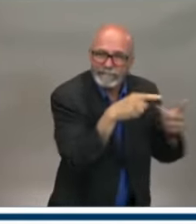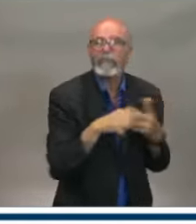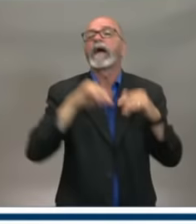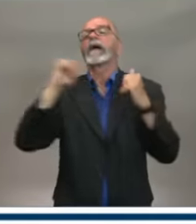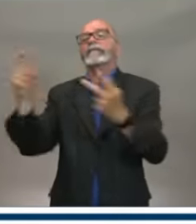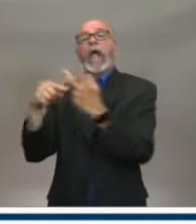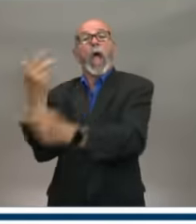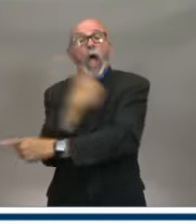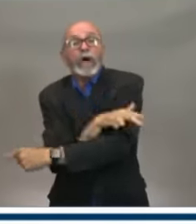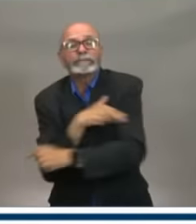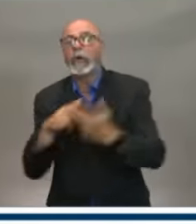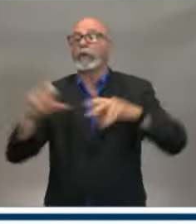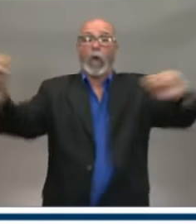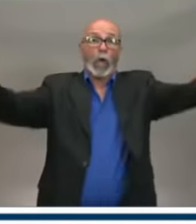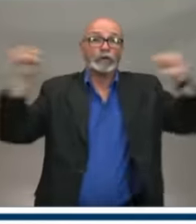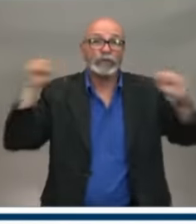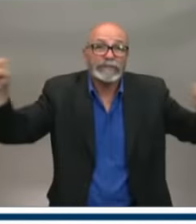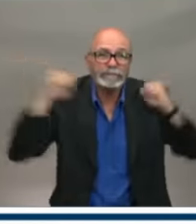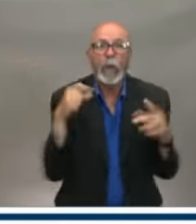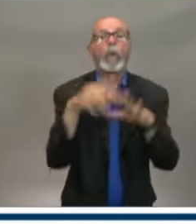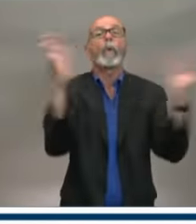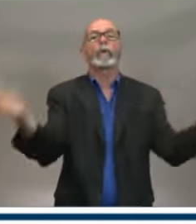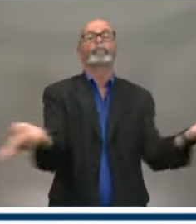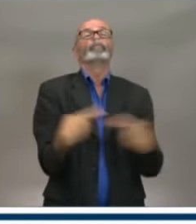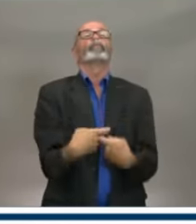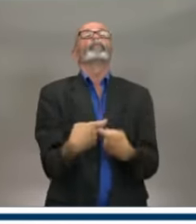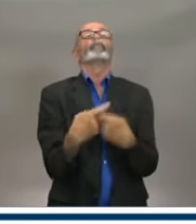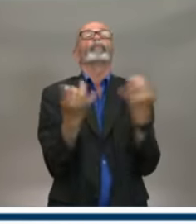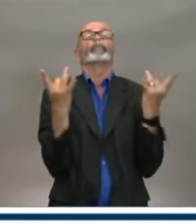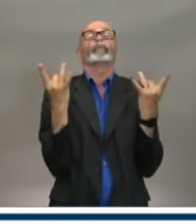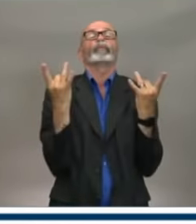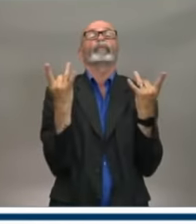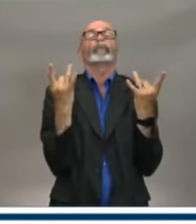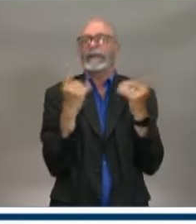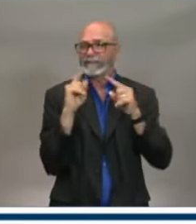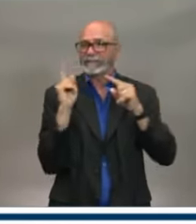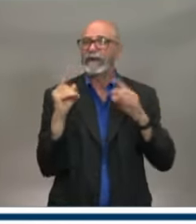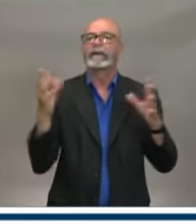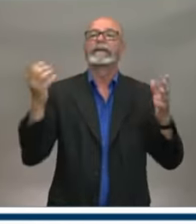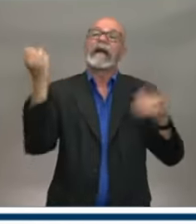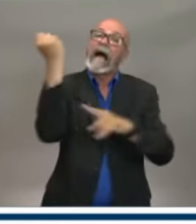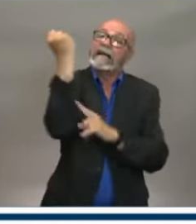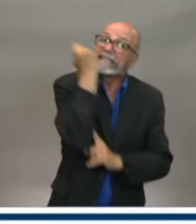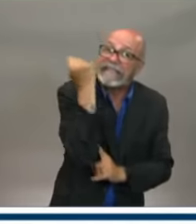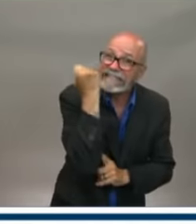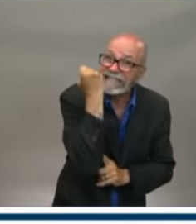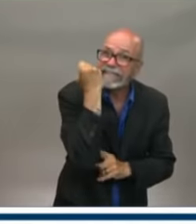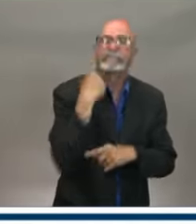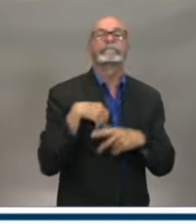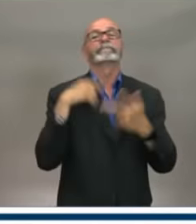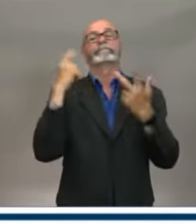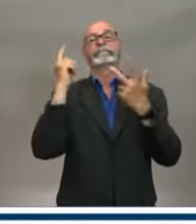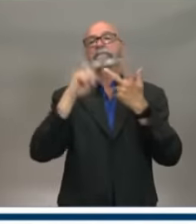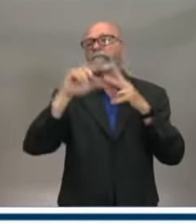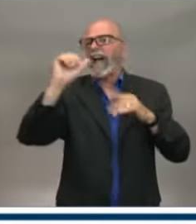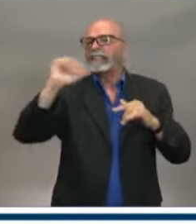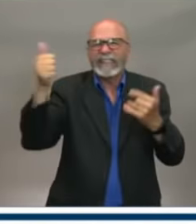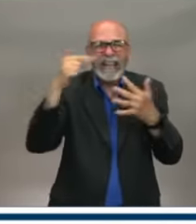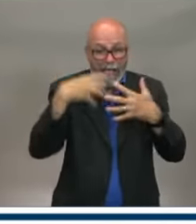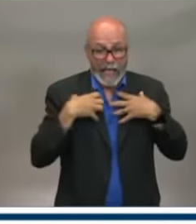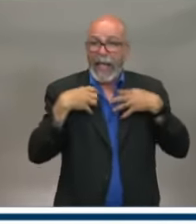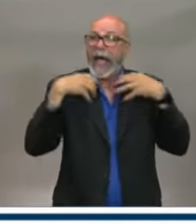Some health providers can also reopen on June 5th. Dentistry and other self-regulated health professions